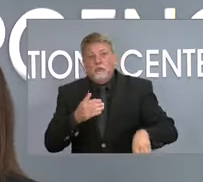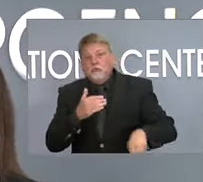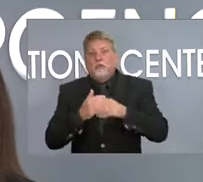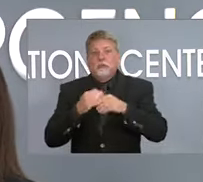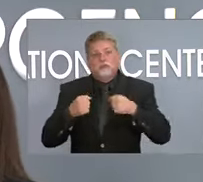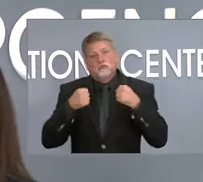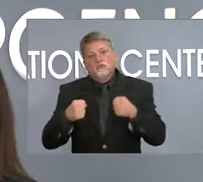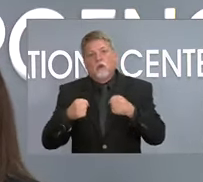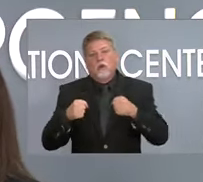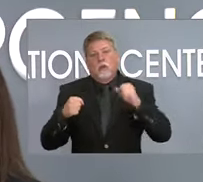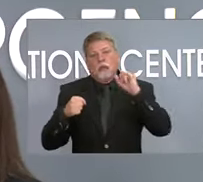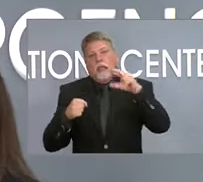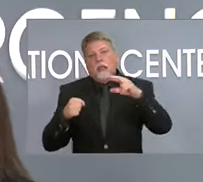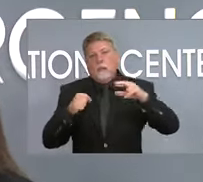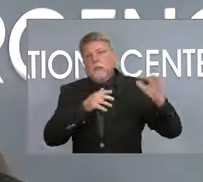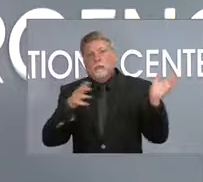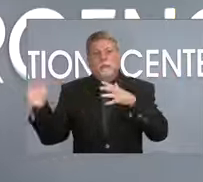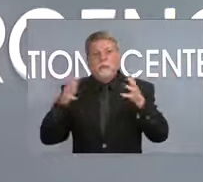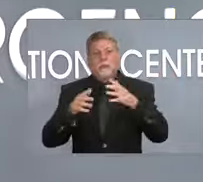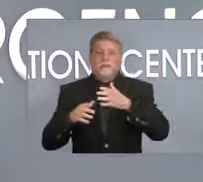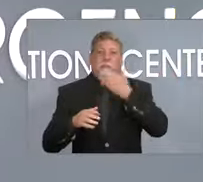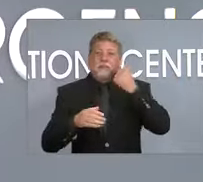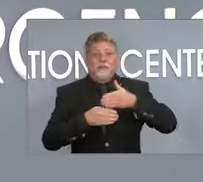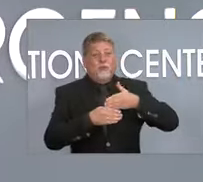certainly layer in more and more. Thanks.